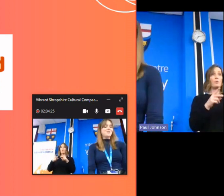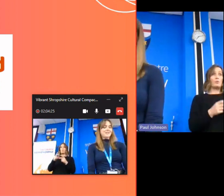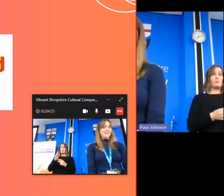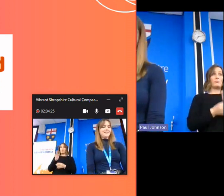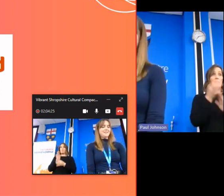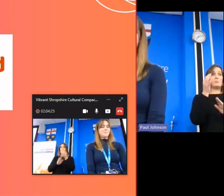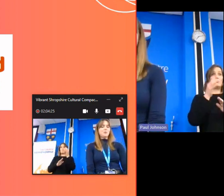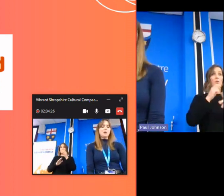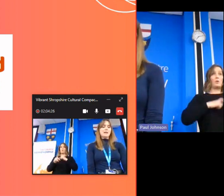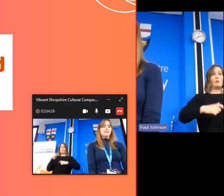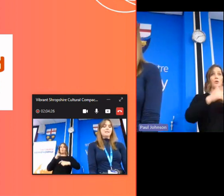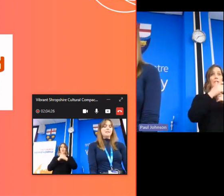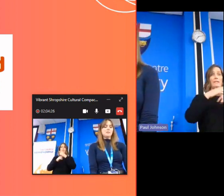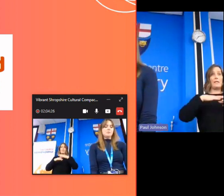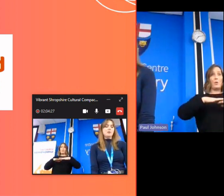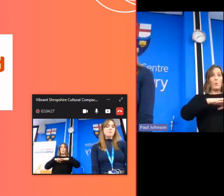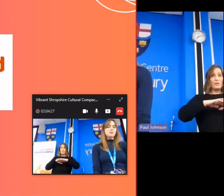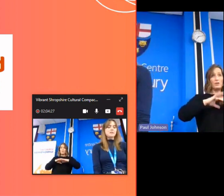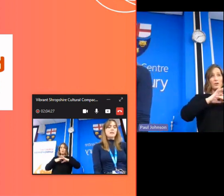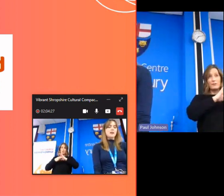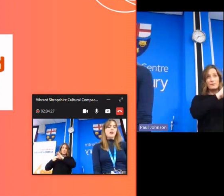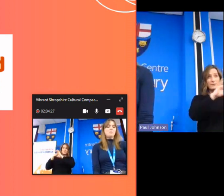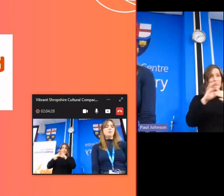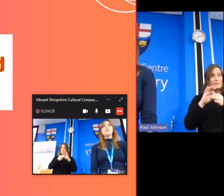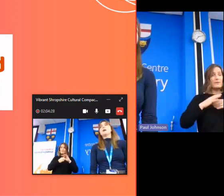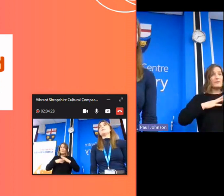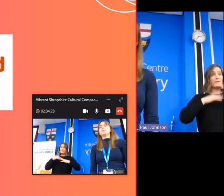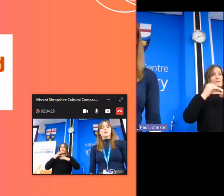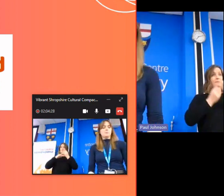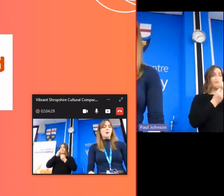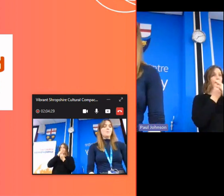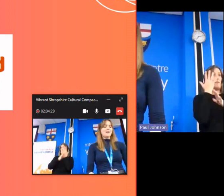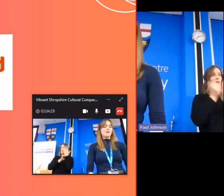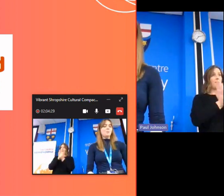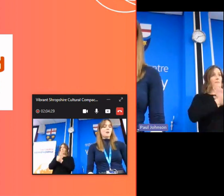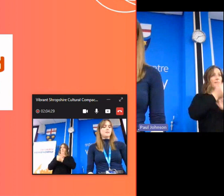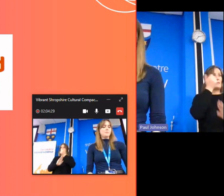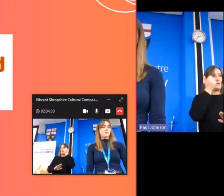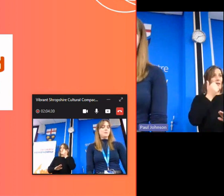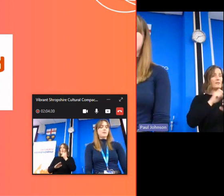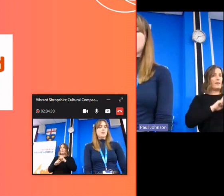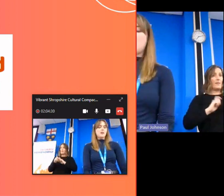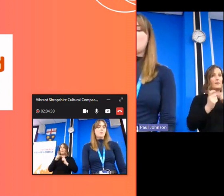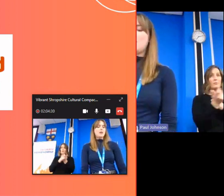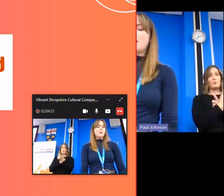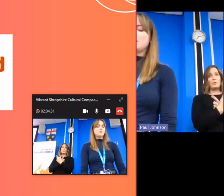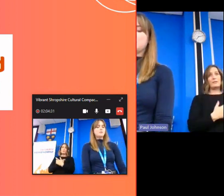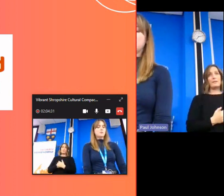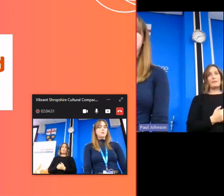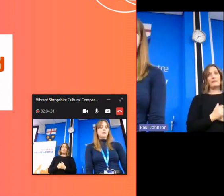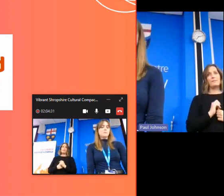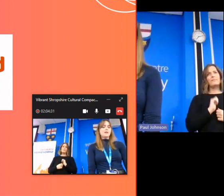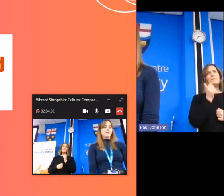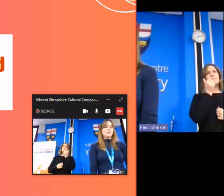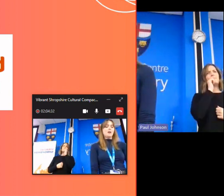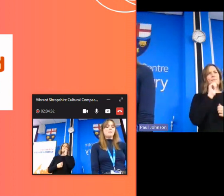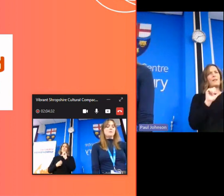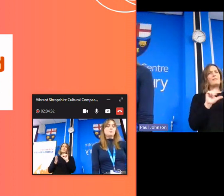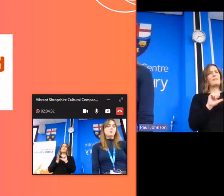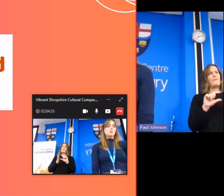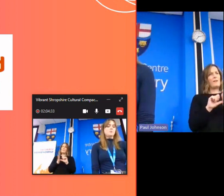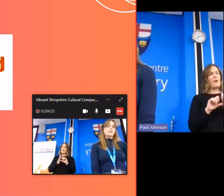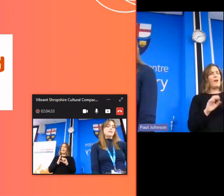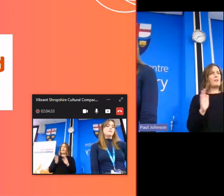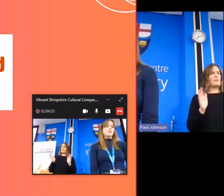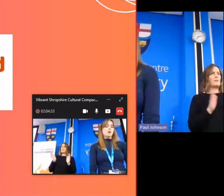and resilience build capacity and skills among the community and improve the health and well-being of participants we know how difficult has it has